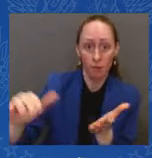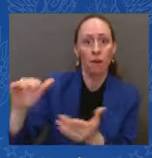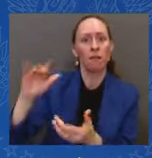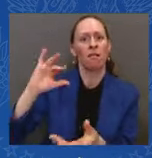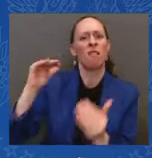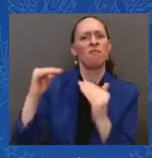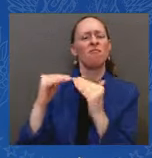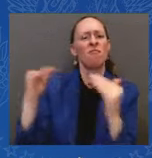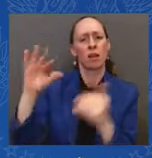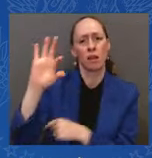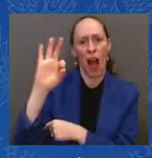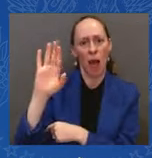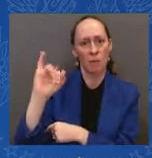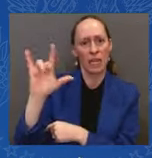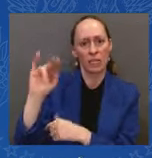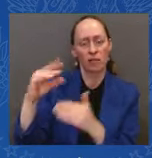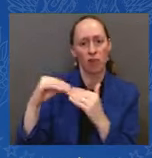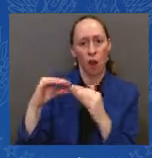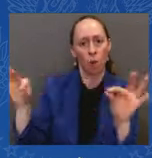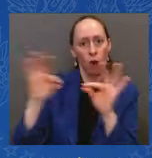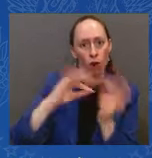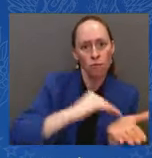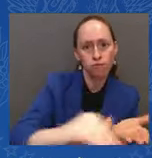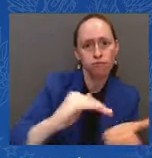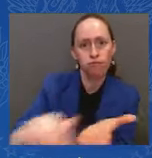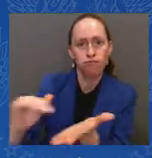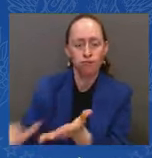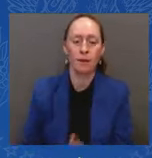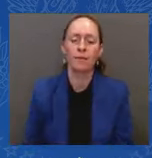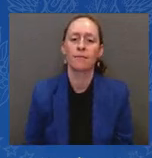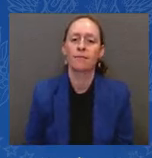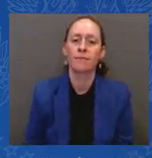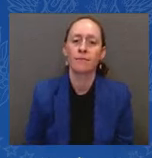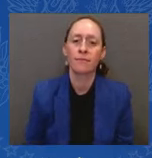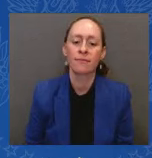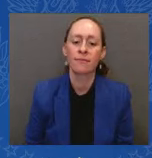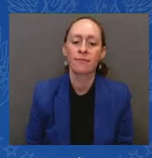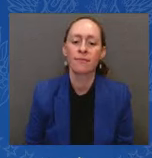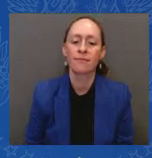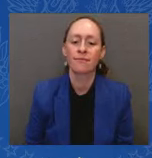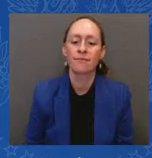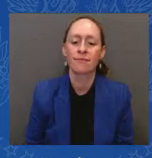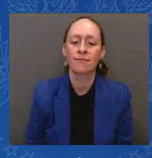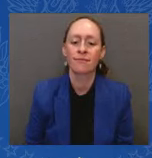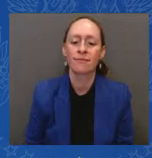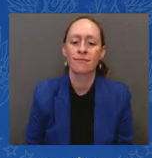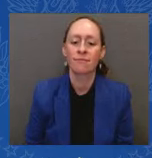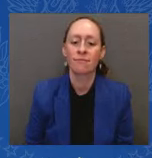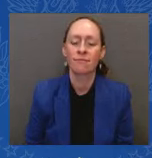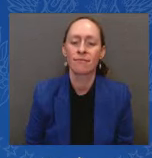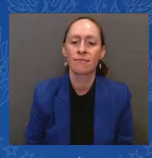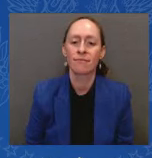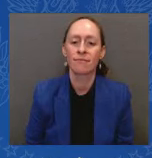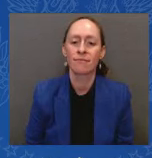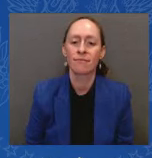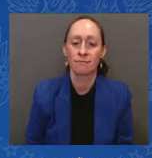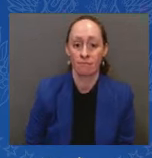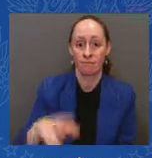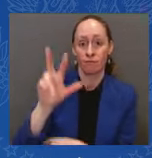total, my administration has canceled $127 billion in student debts for nearly 3.6 million Americans.